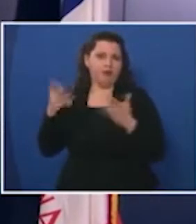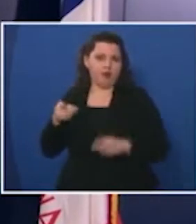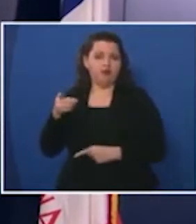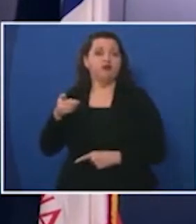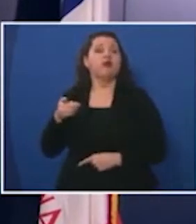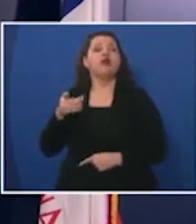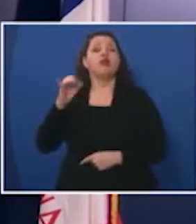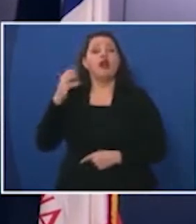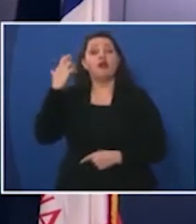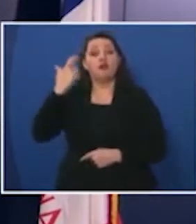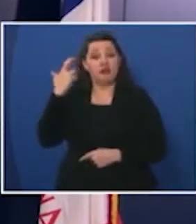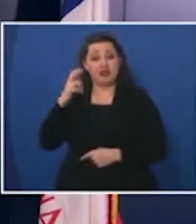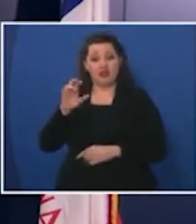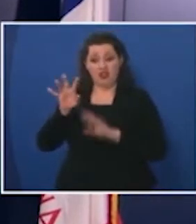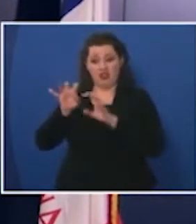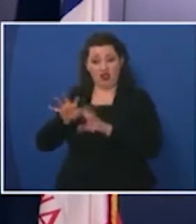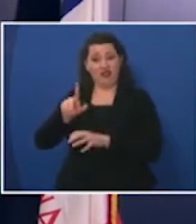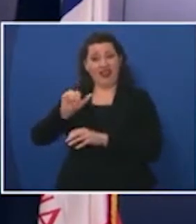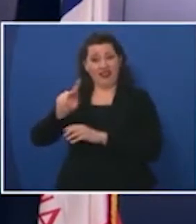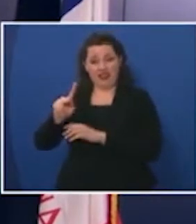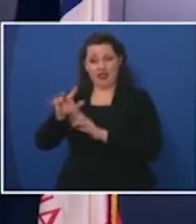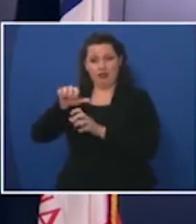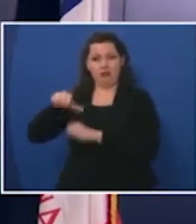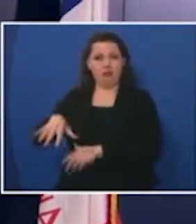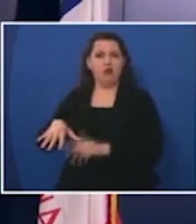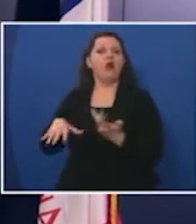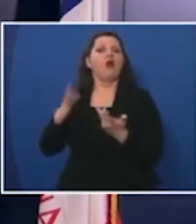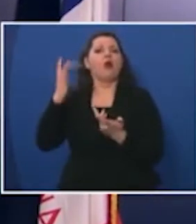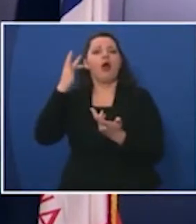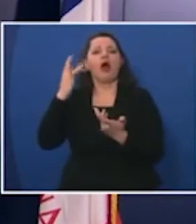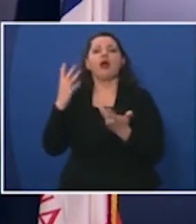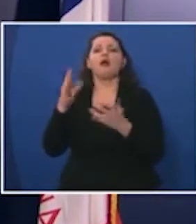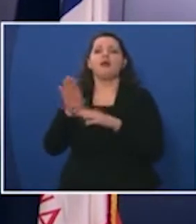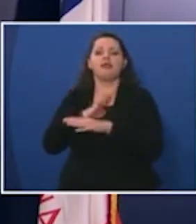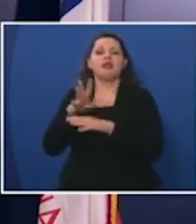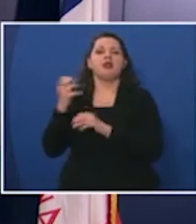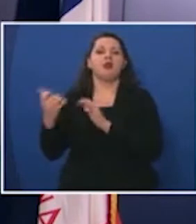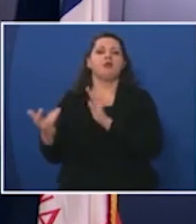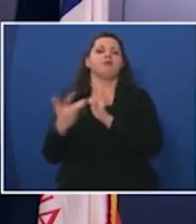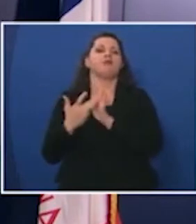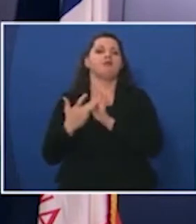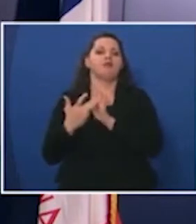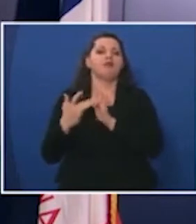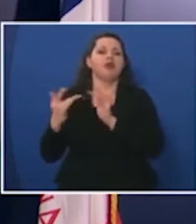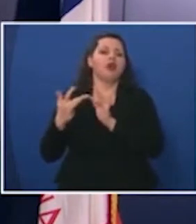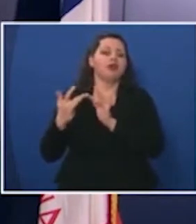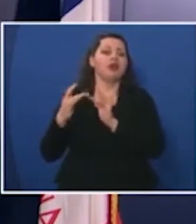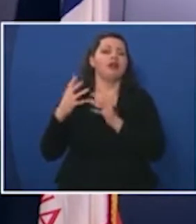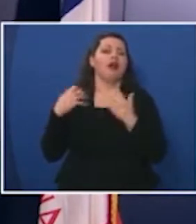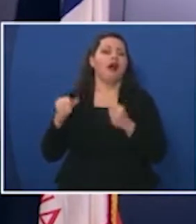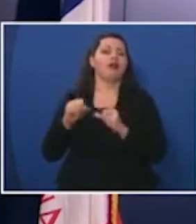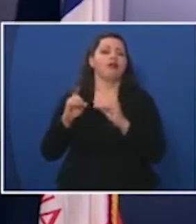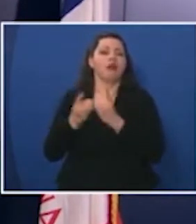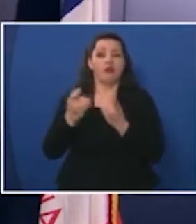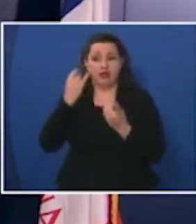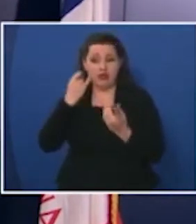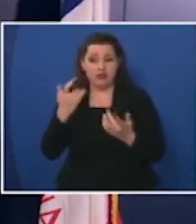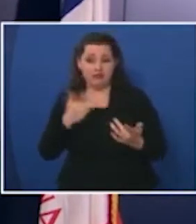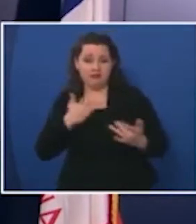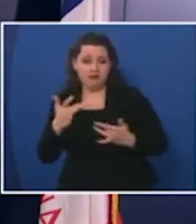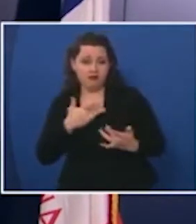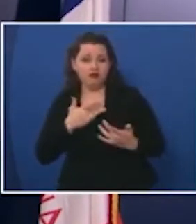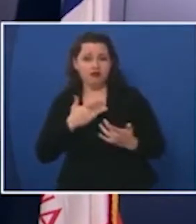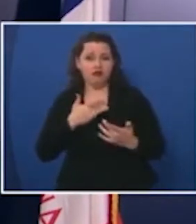survey link was taken down is because we want businesses to reach out to the health department um if they have any concerns about